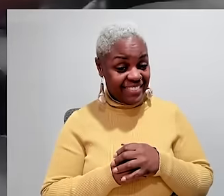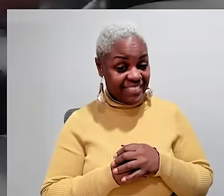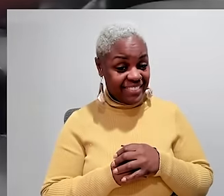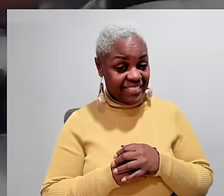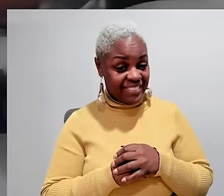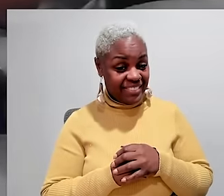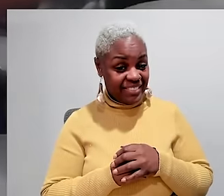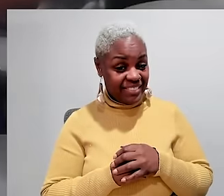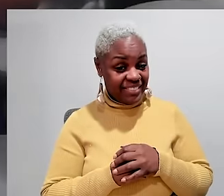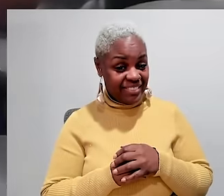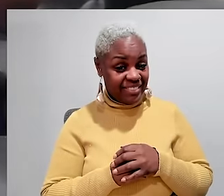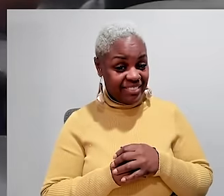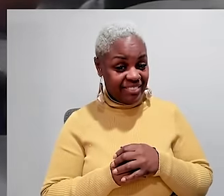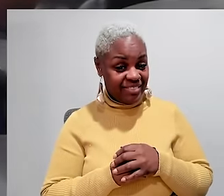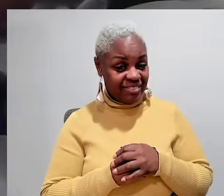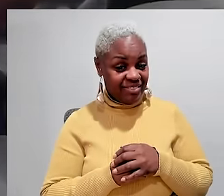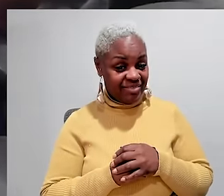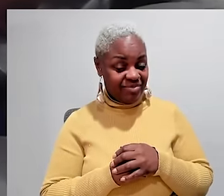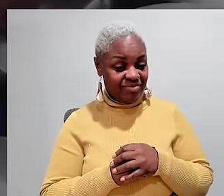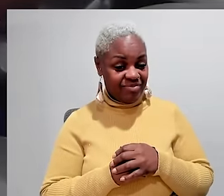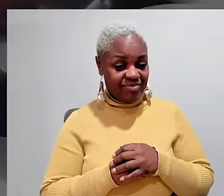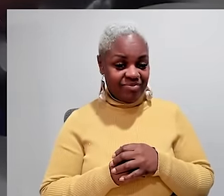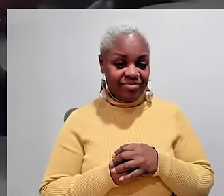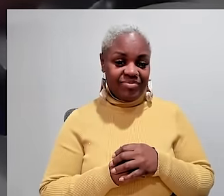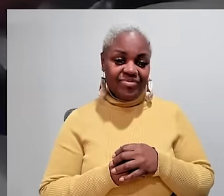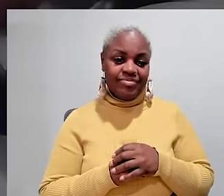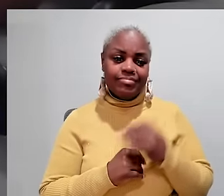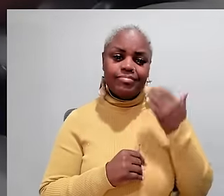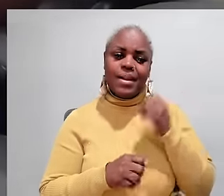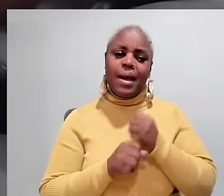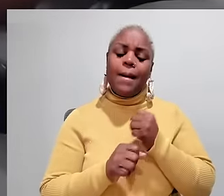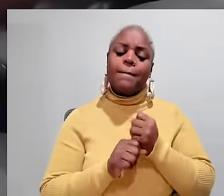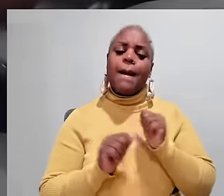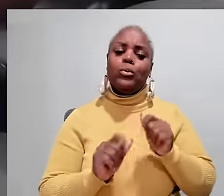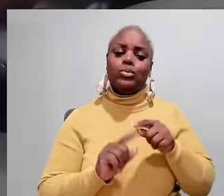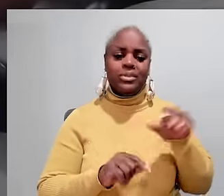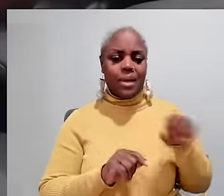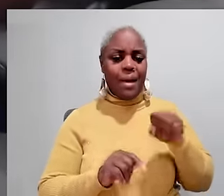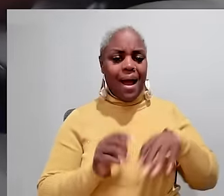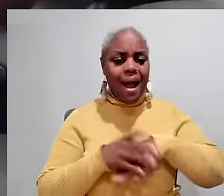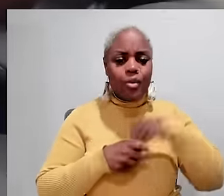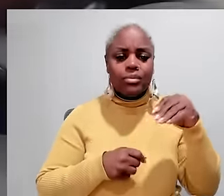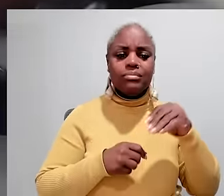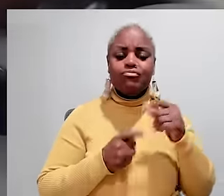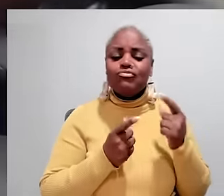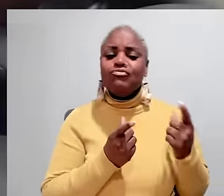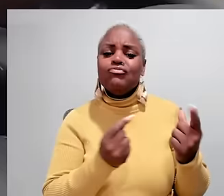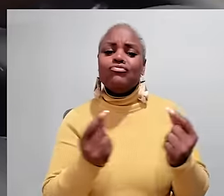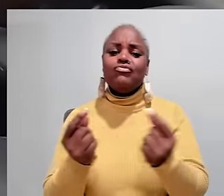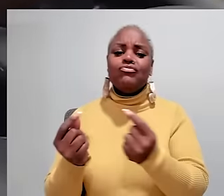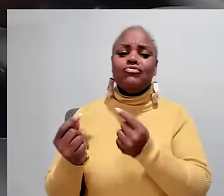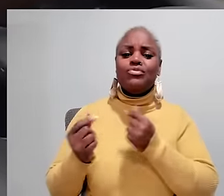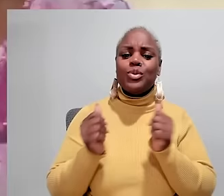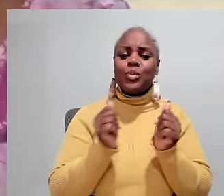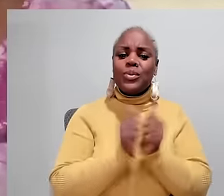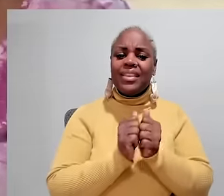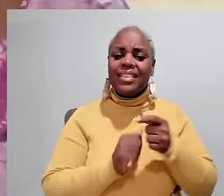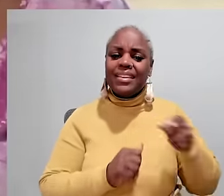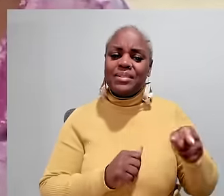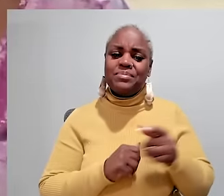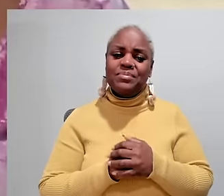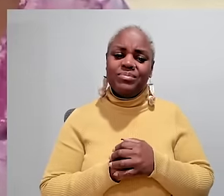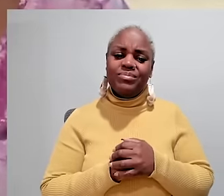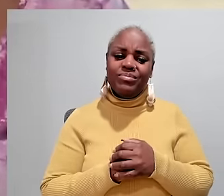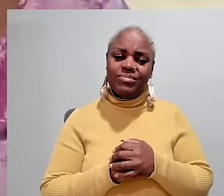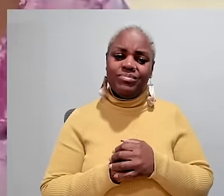who loves music and being around others just being able